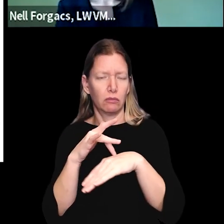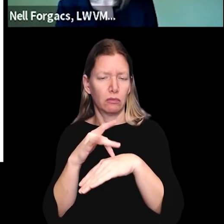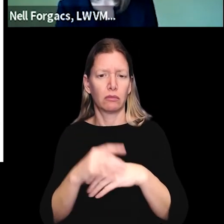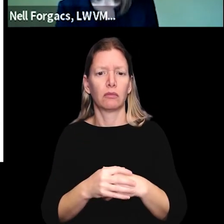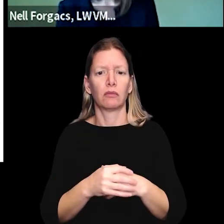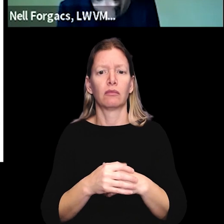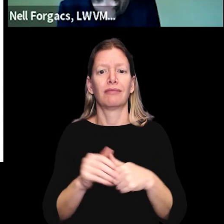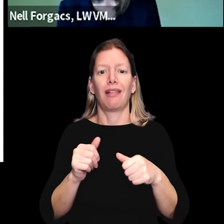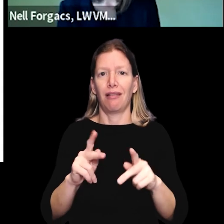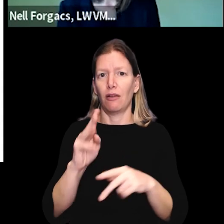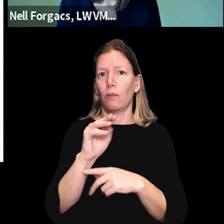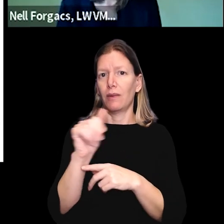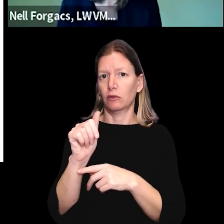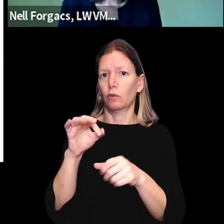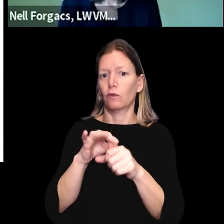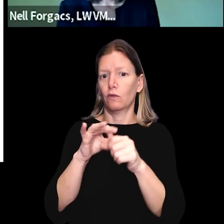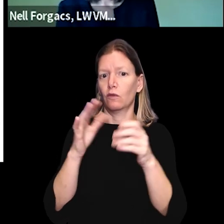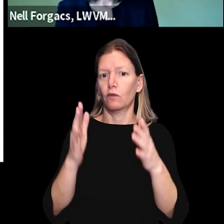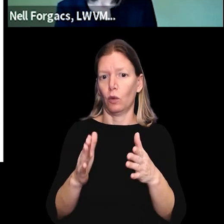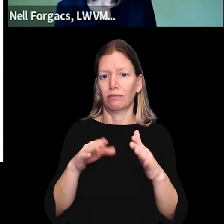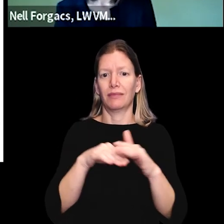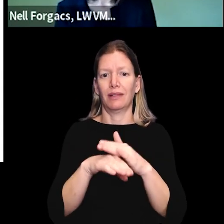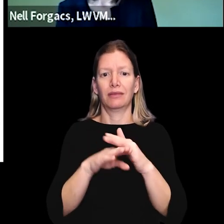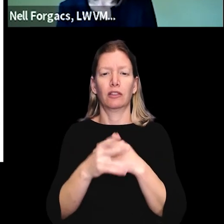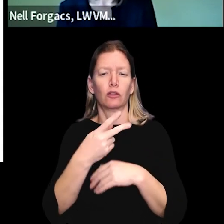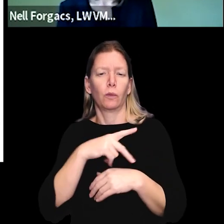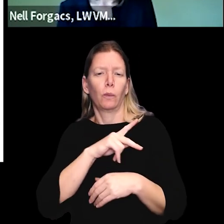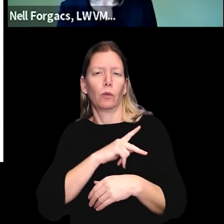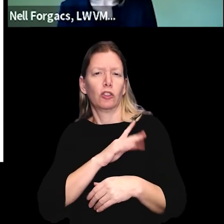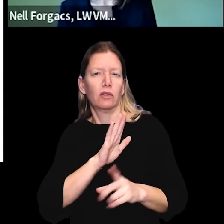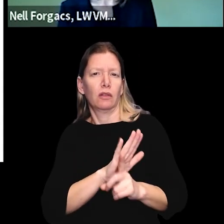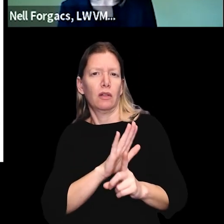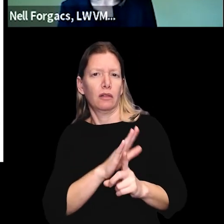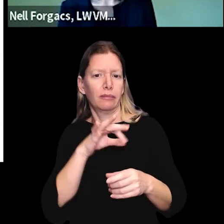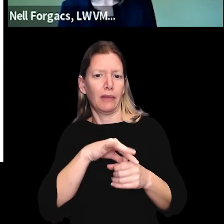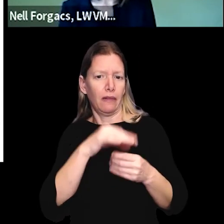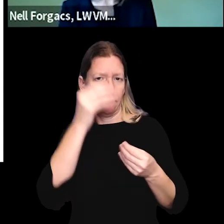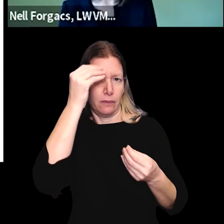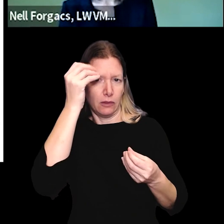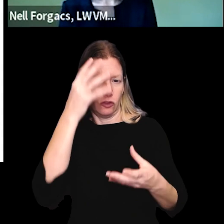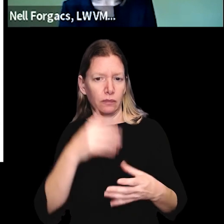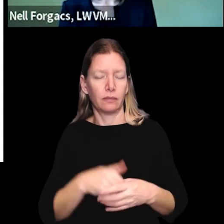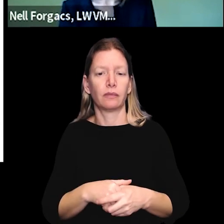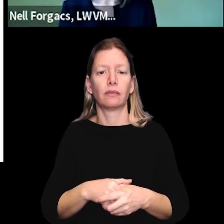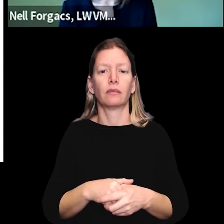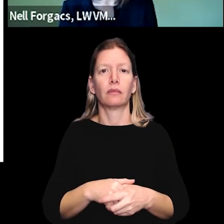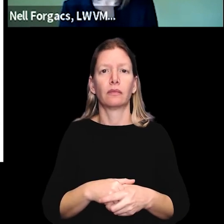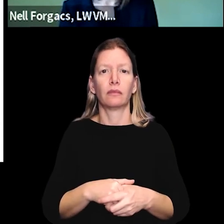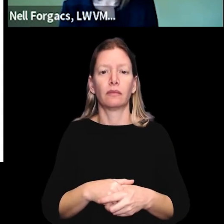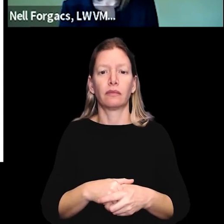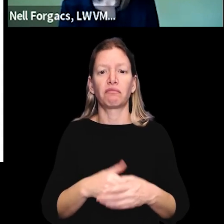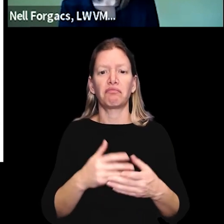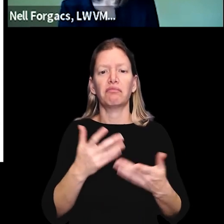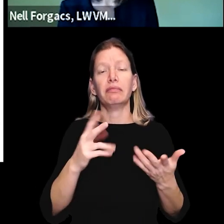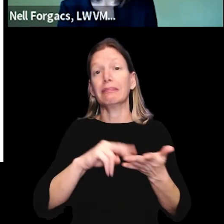digital resource that allows Massachusetts voters to act side access pardon me personalized ballot information.